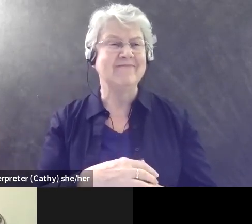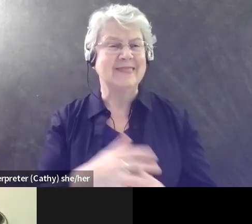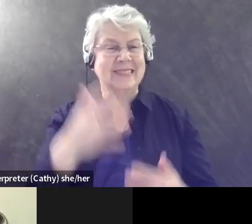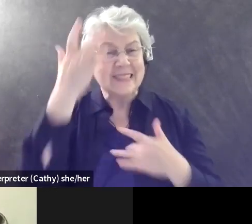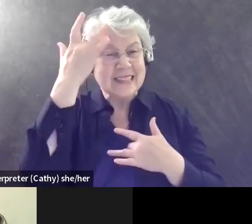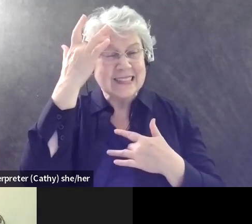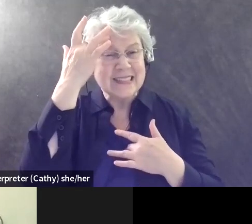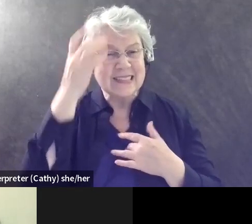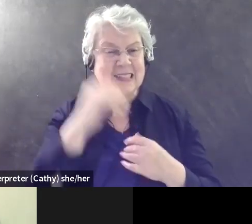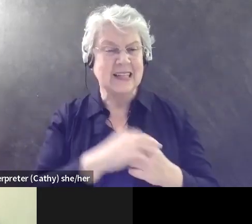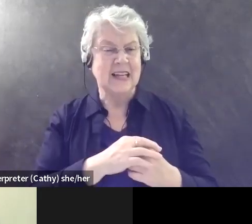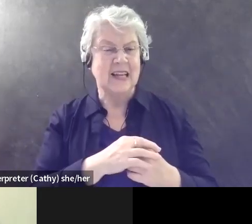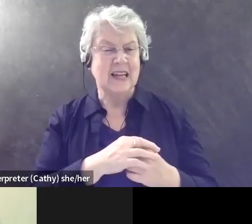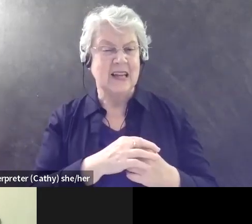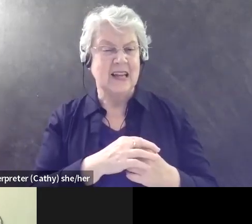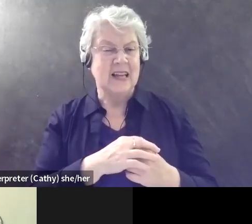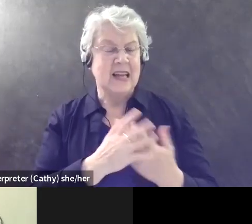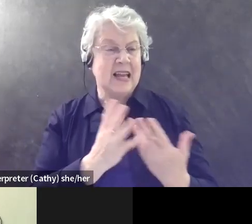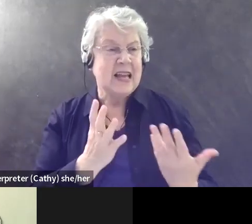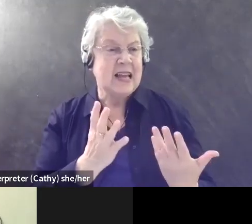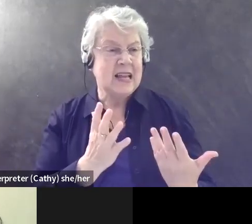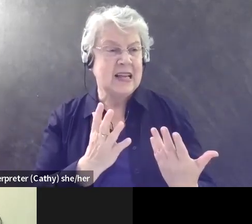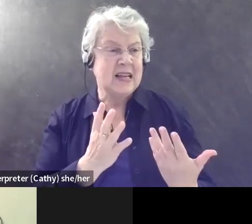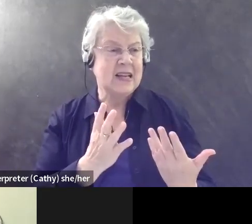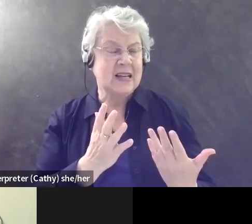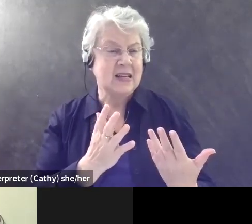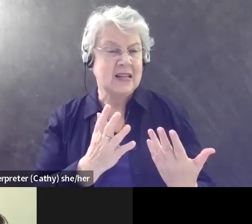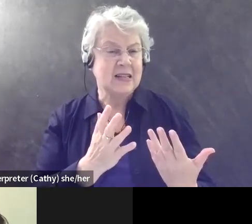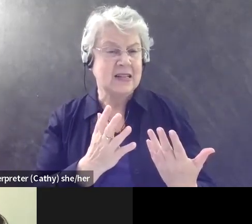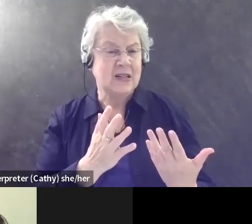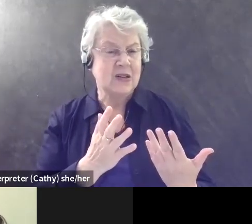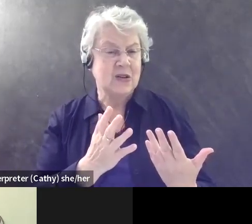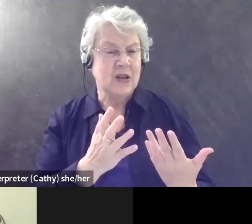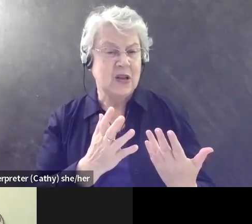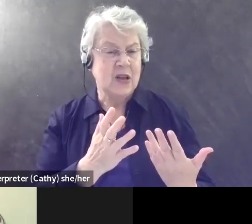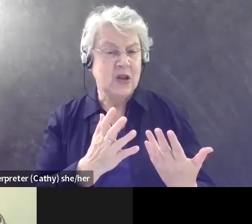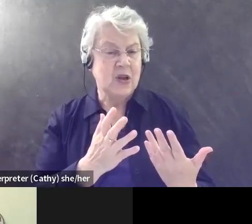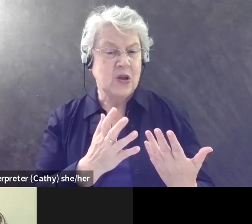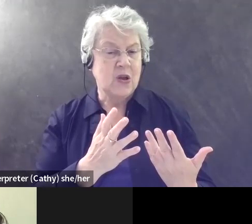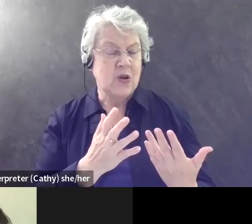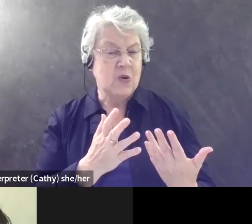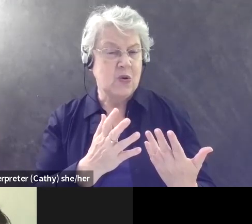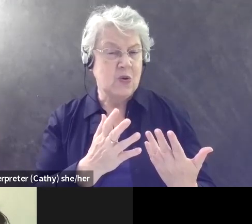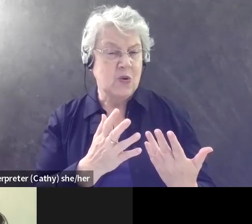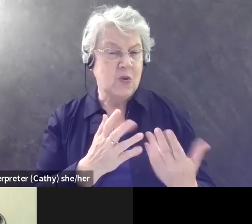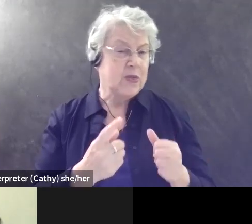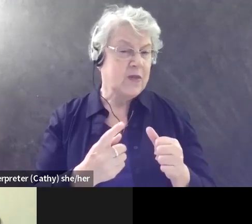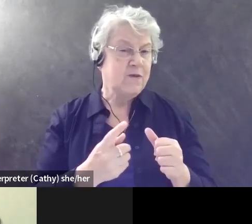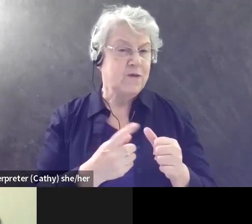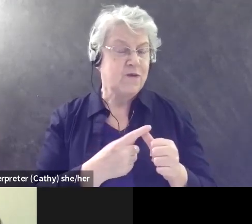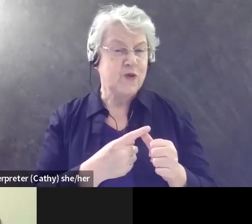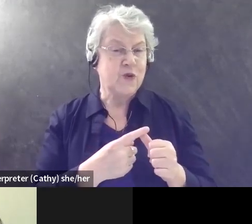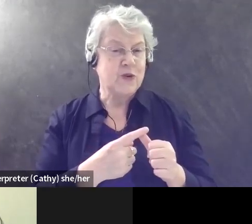partner is an essential worker. And when the pandemic, we were first waivers